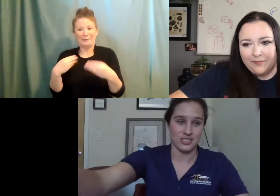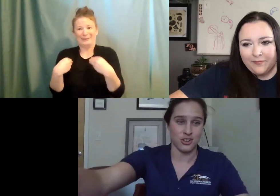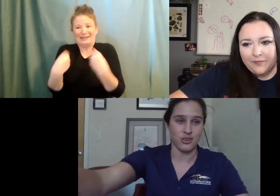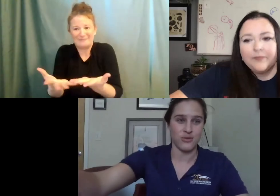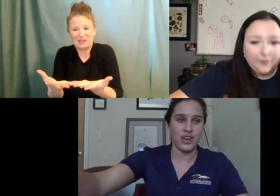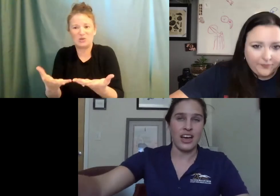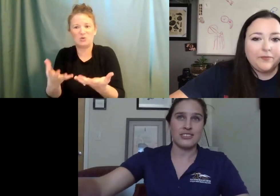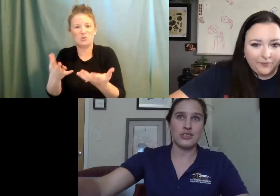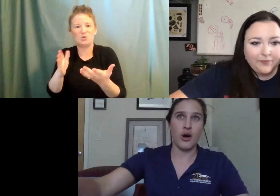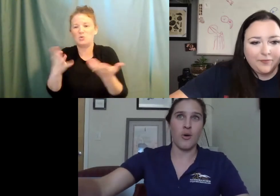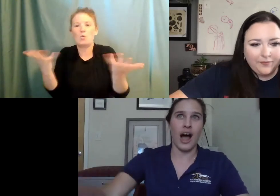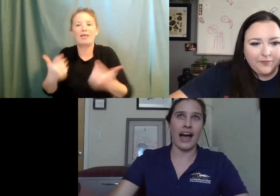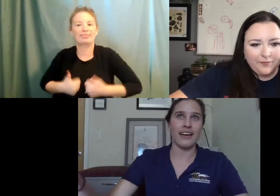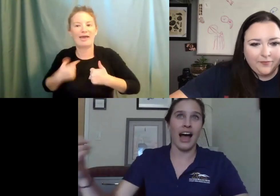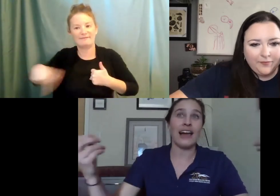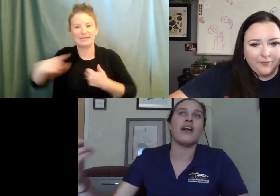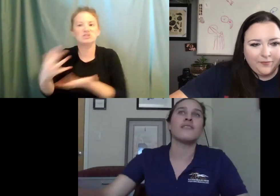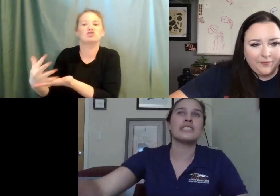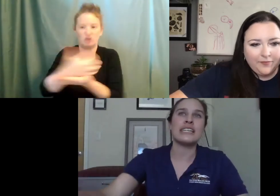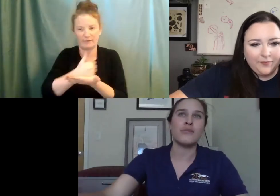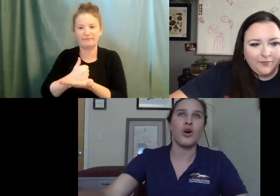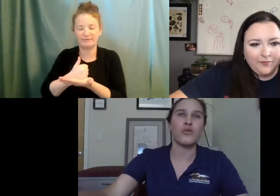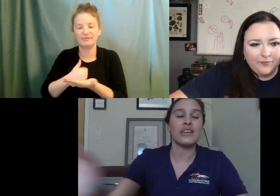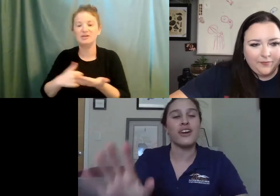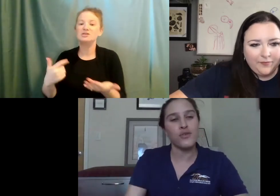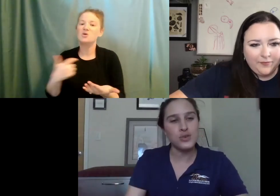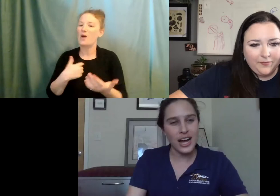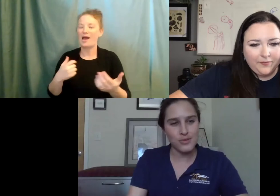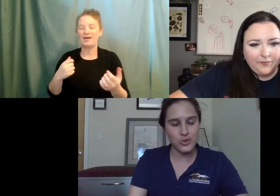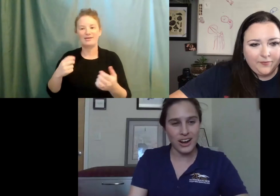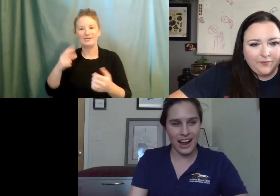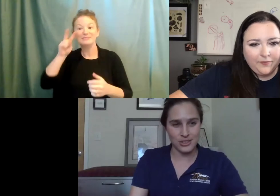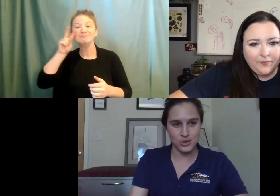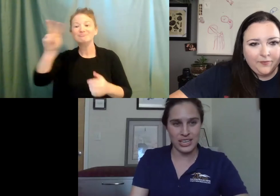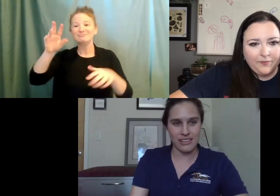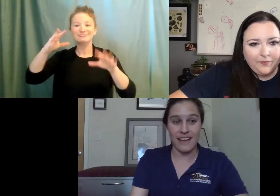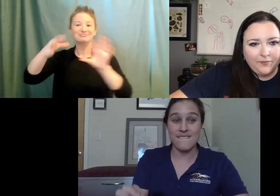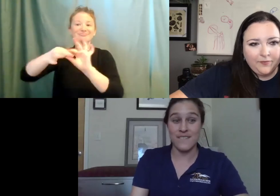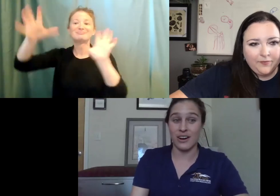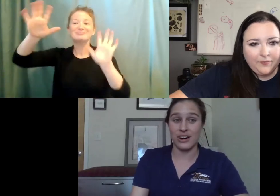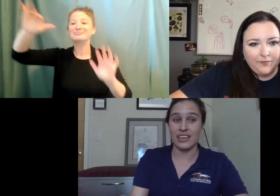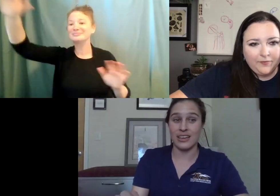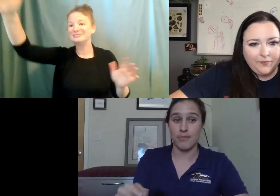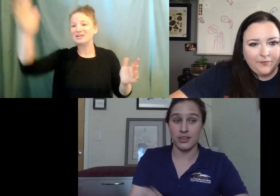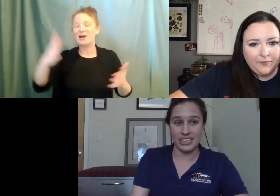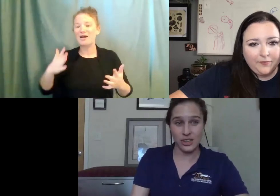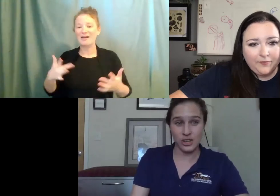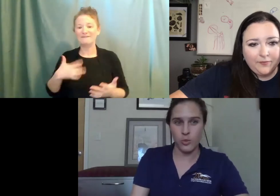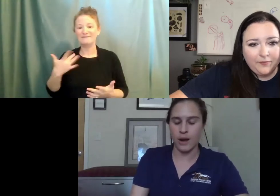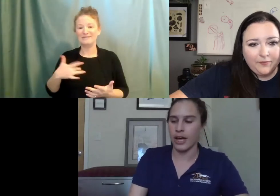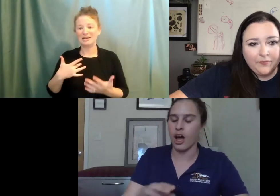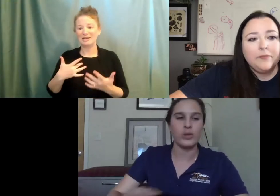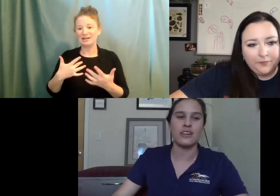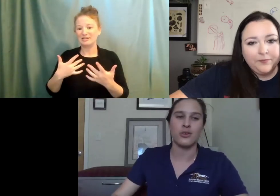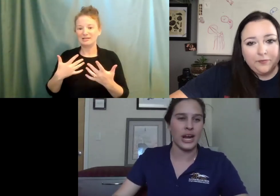actually deserve. So I love seeing them go free. There are a few times where I do get like very particular